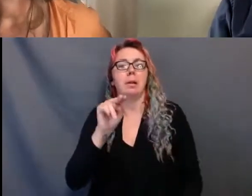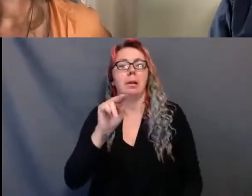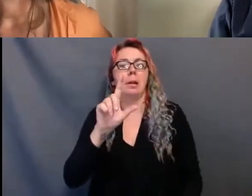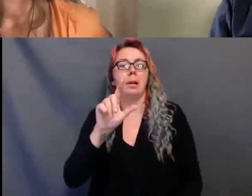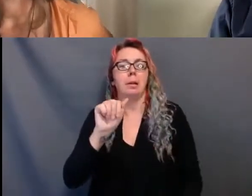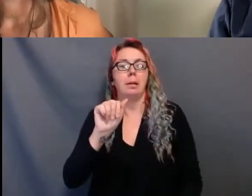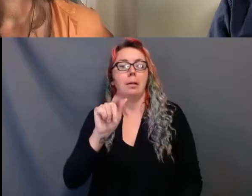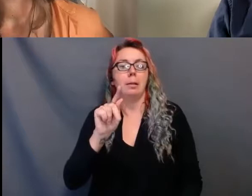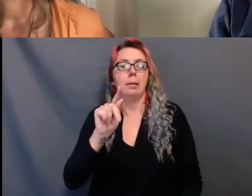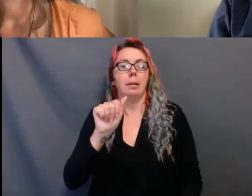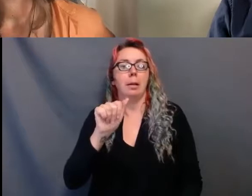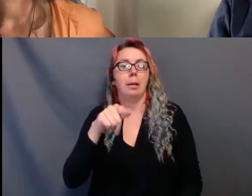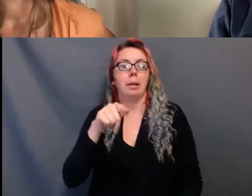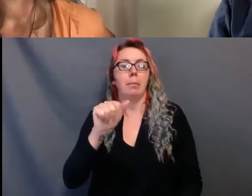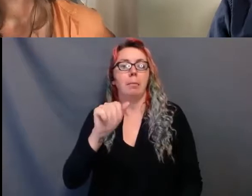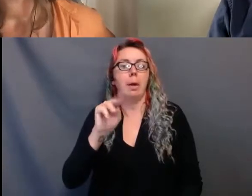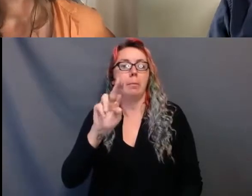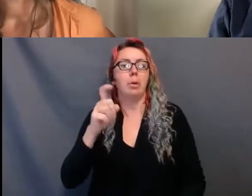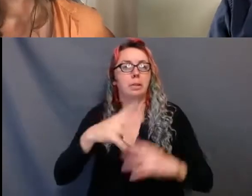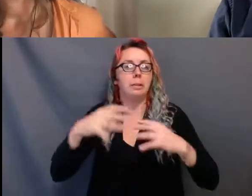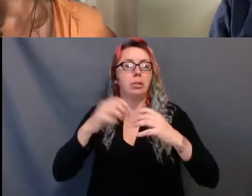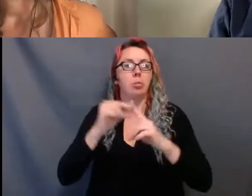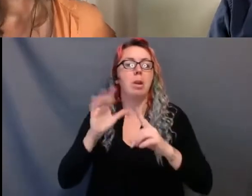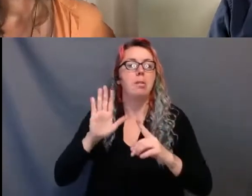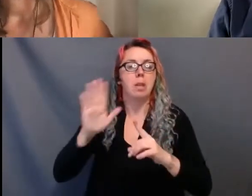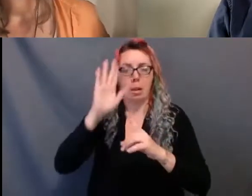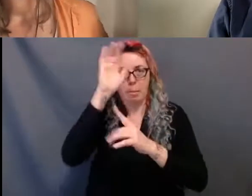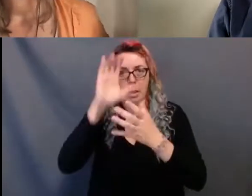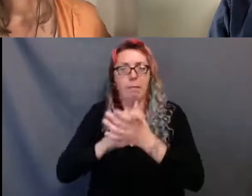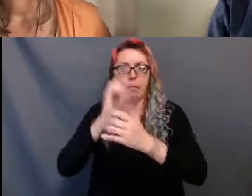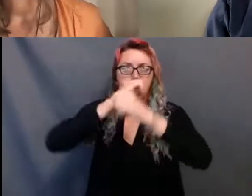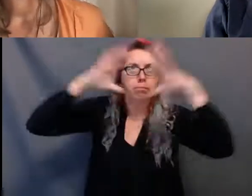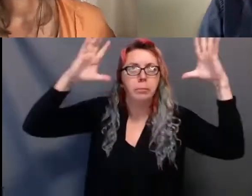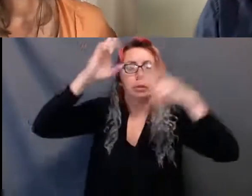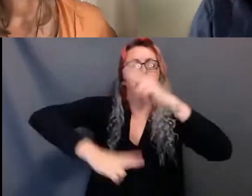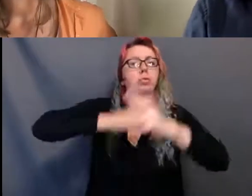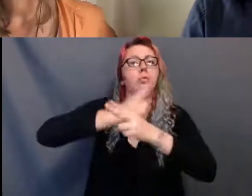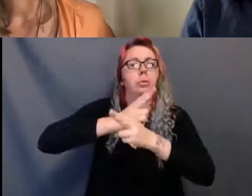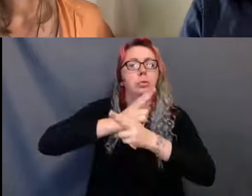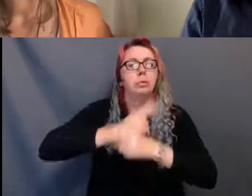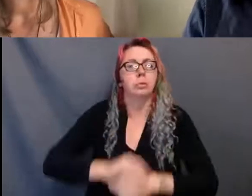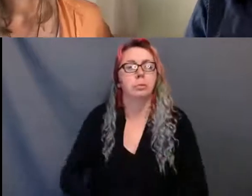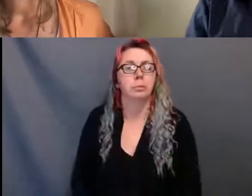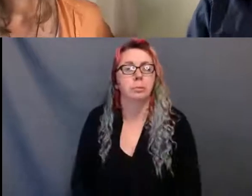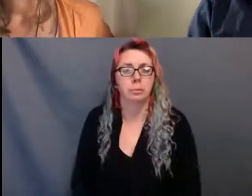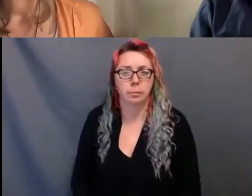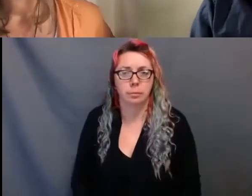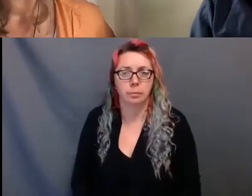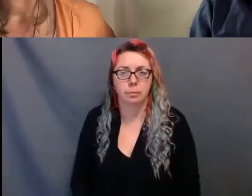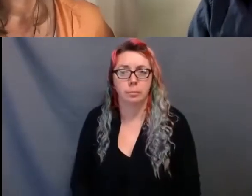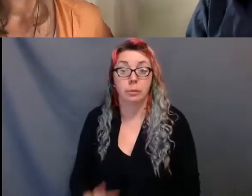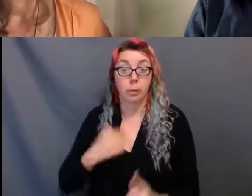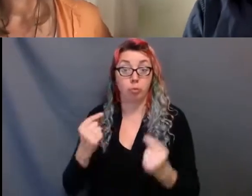I write short 45-minute musicals with a company comprised of Inklikapmukh community members and